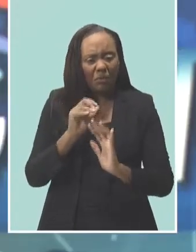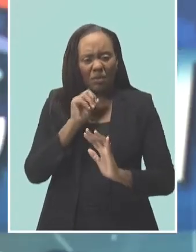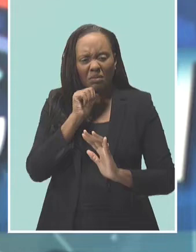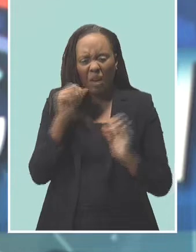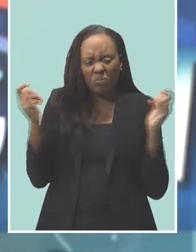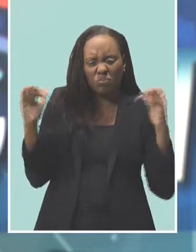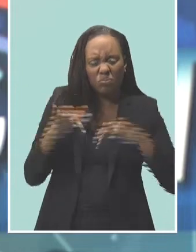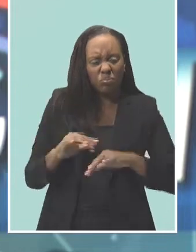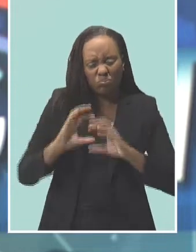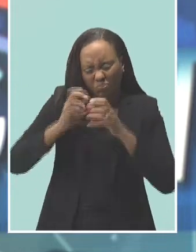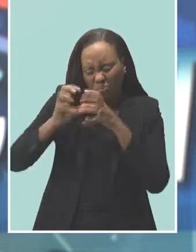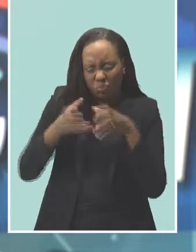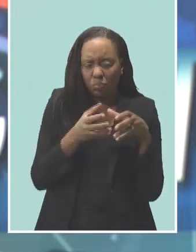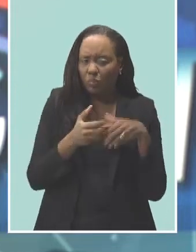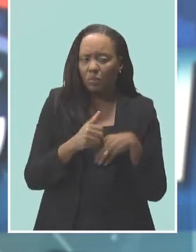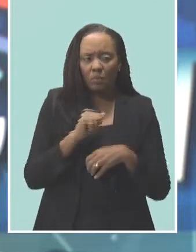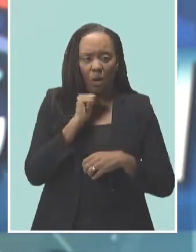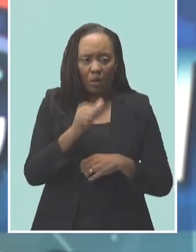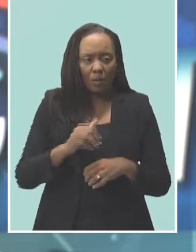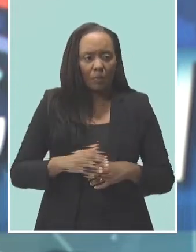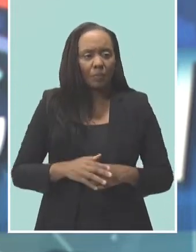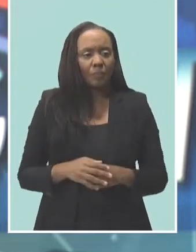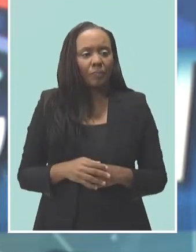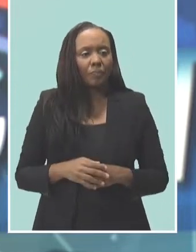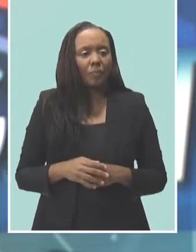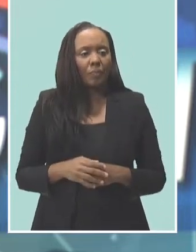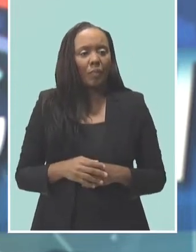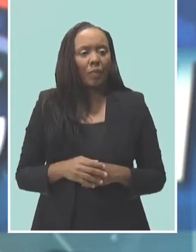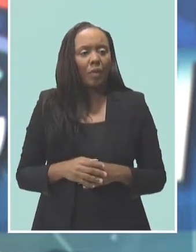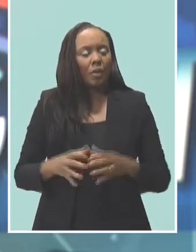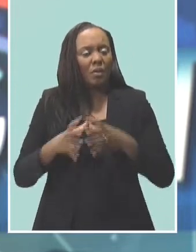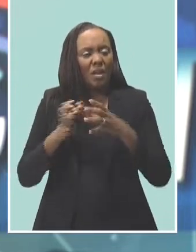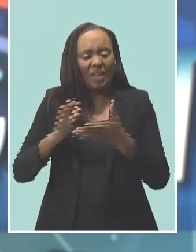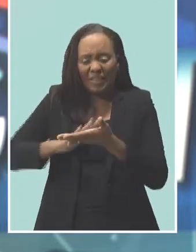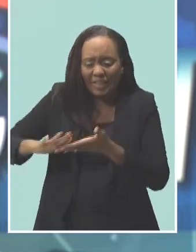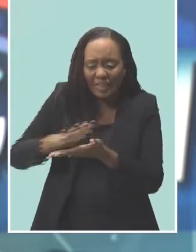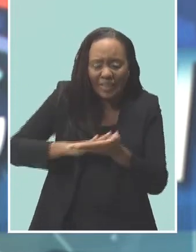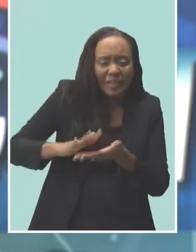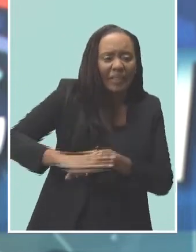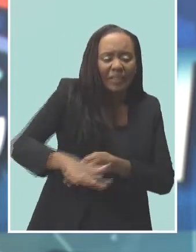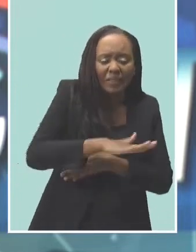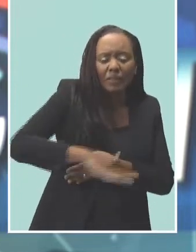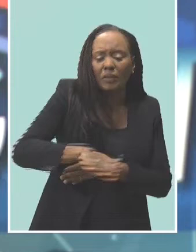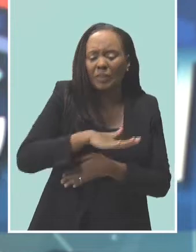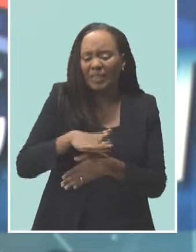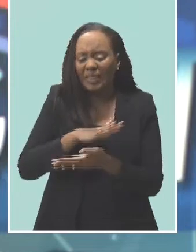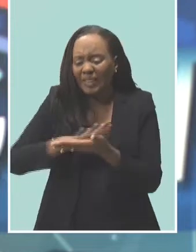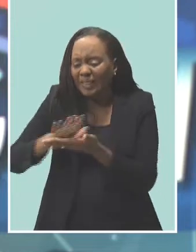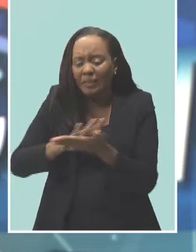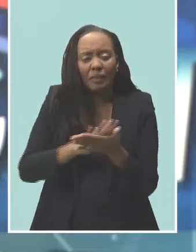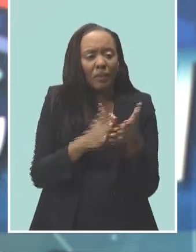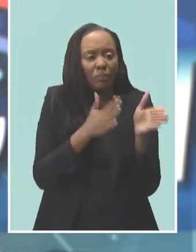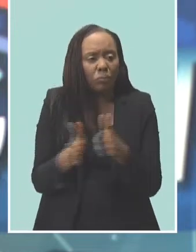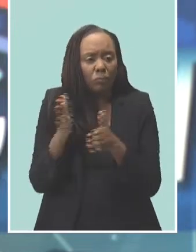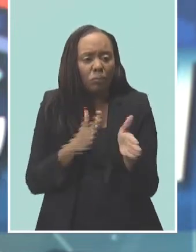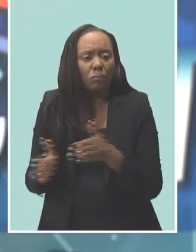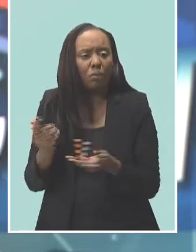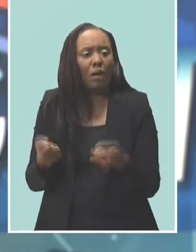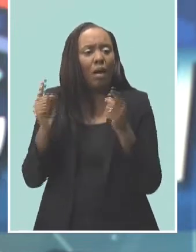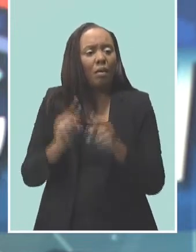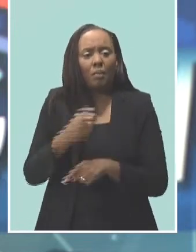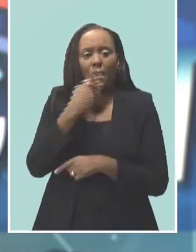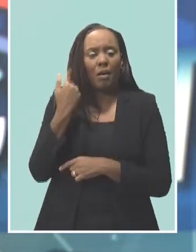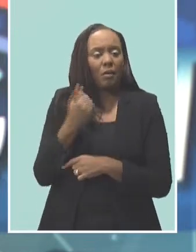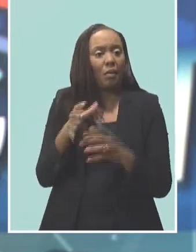Now, Mr. Clark adds that a lot of cleaning and preparations have been taking place since most of the businesses would have been closed for the past five